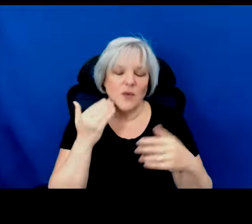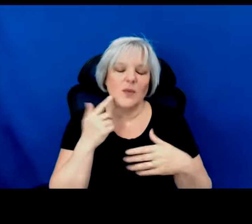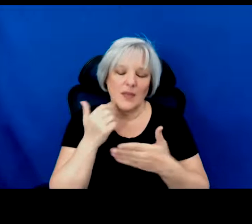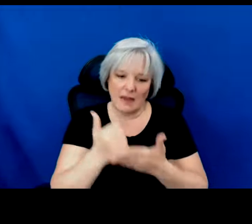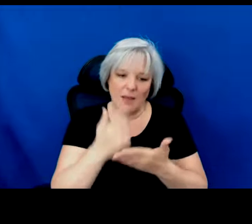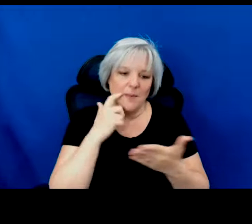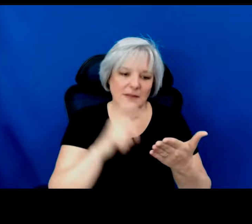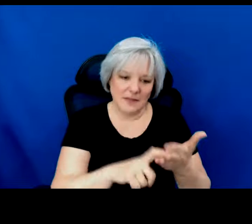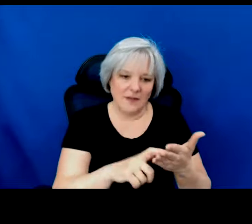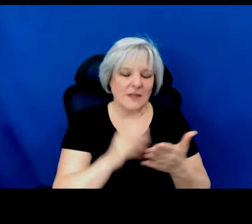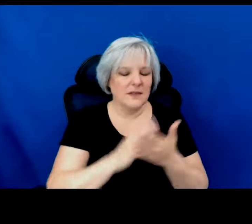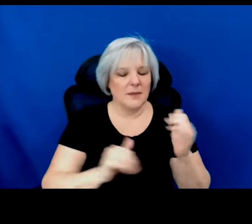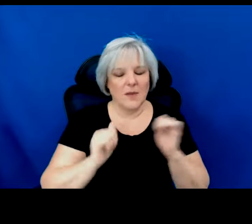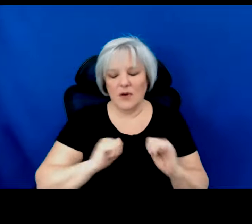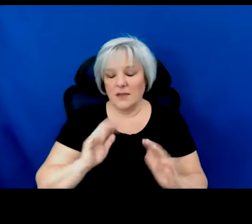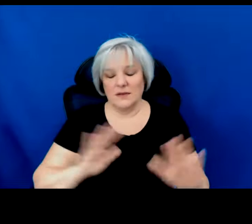There are some amazing artists.